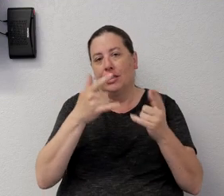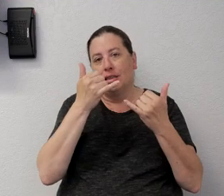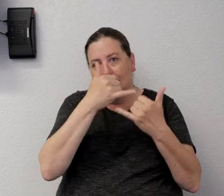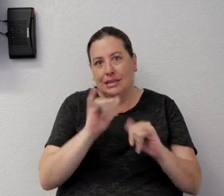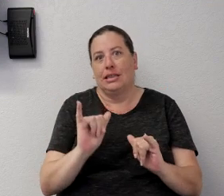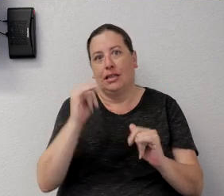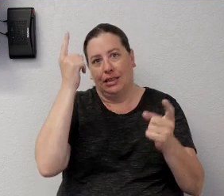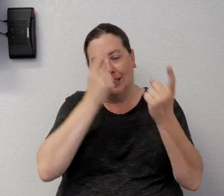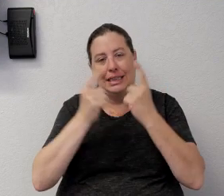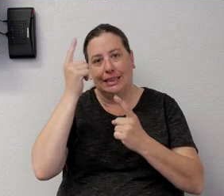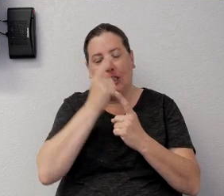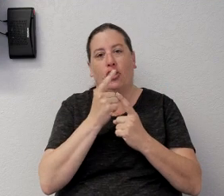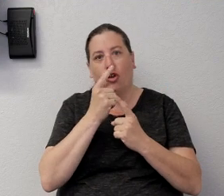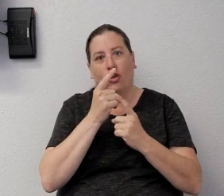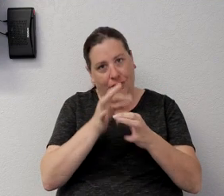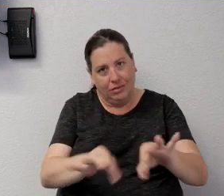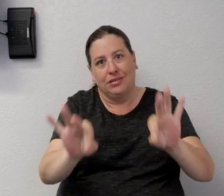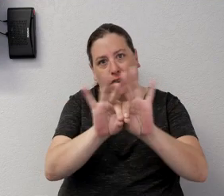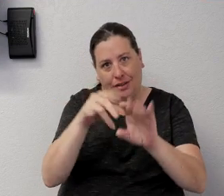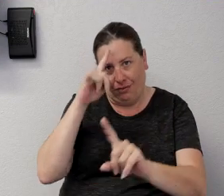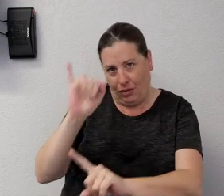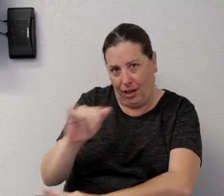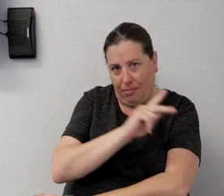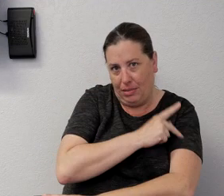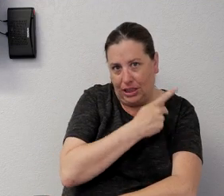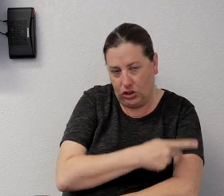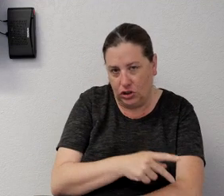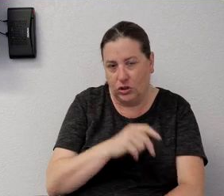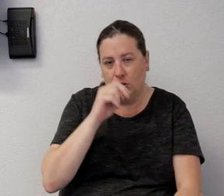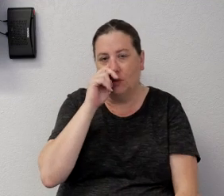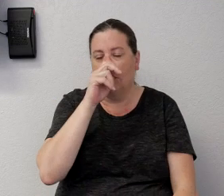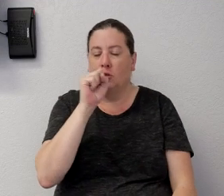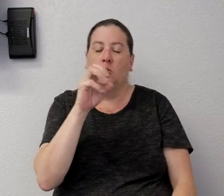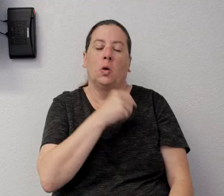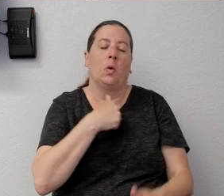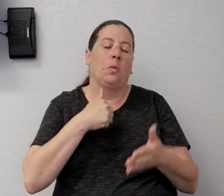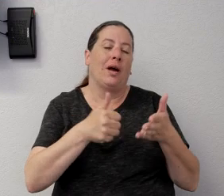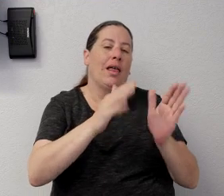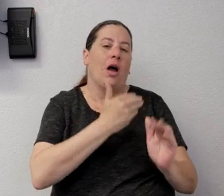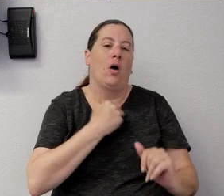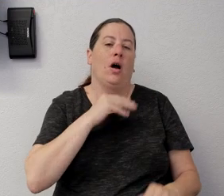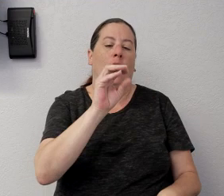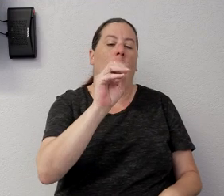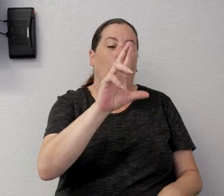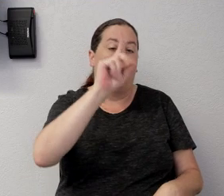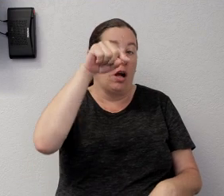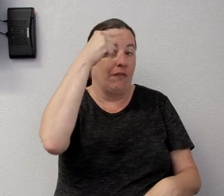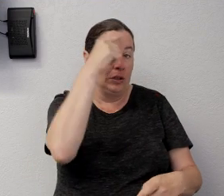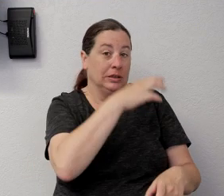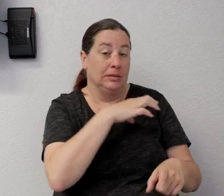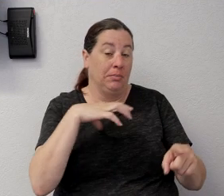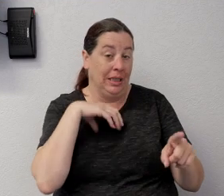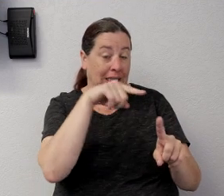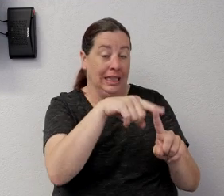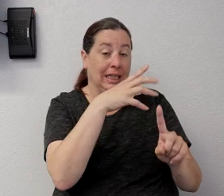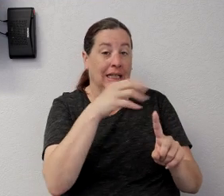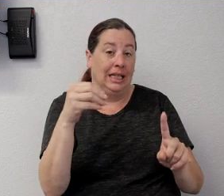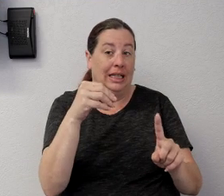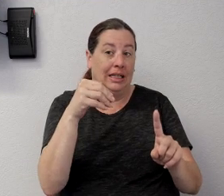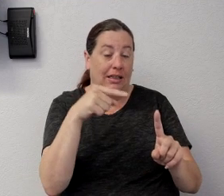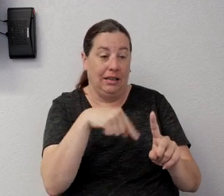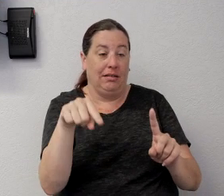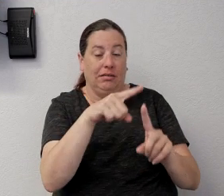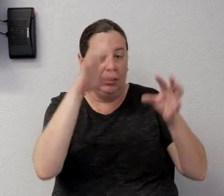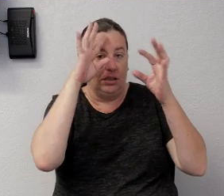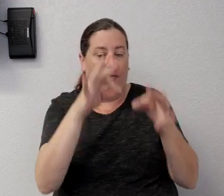And so that's how we were, we were kind of allowing our OR governance committee and our surgeons to really define what's